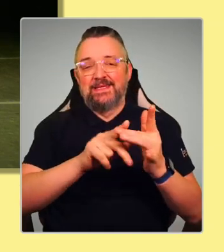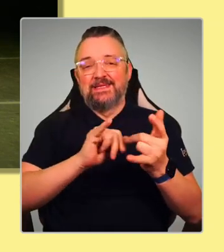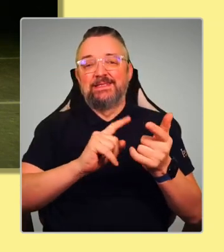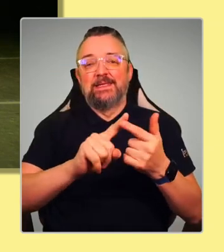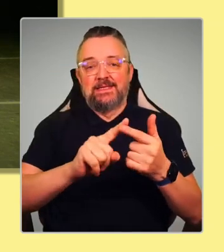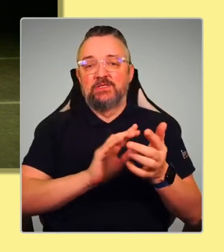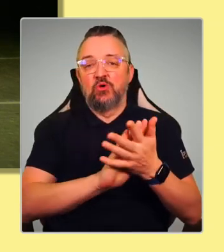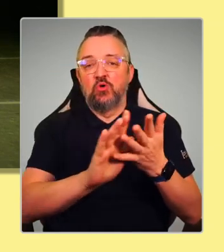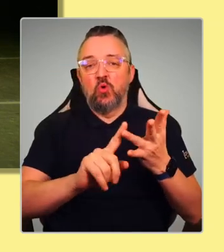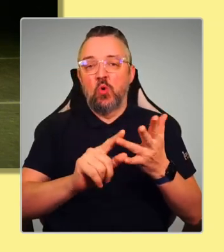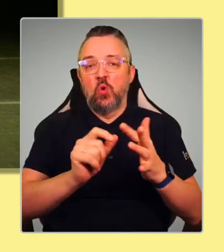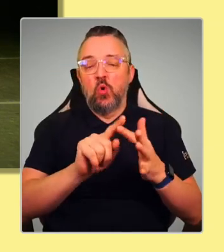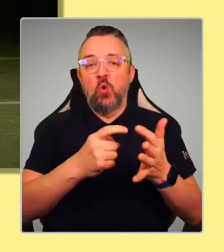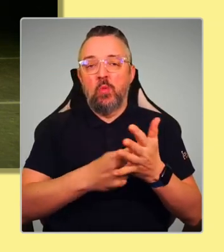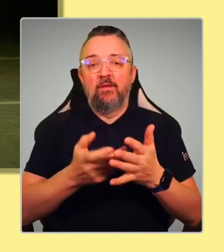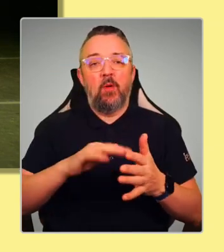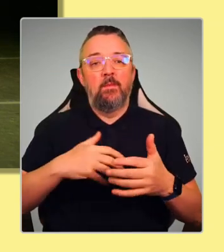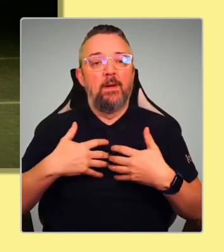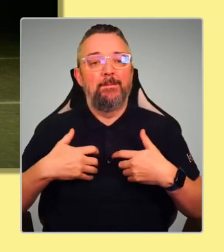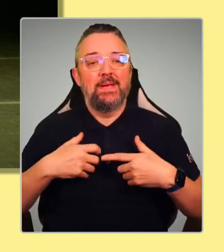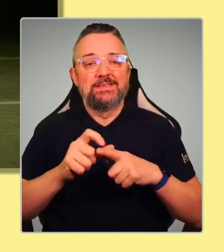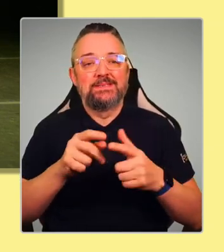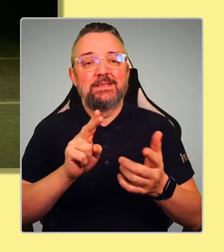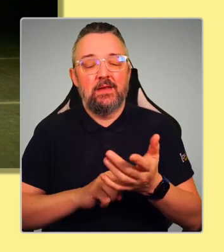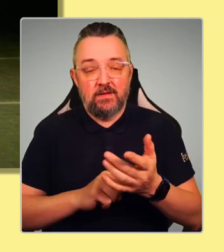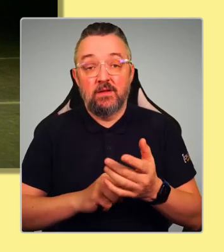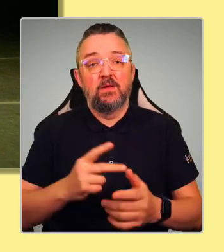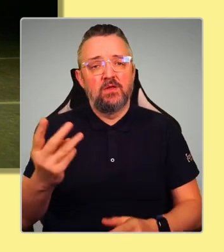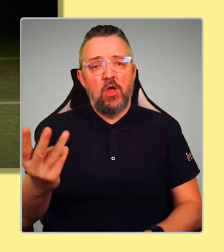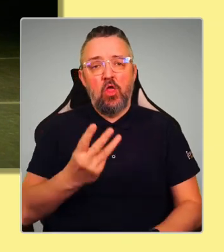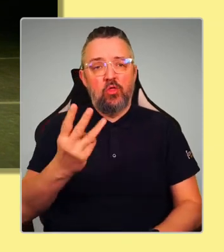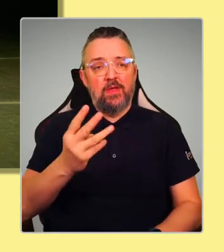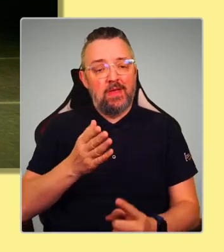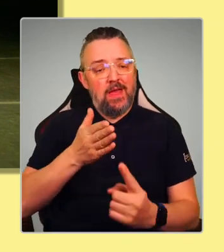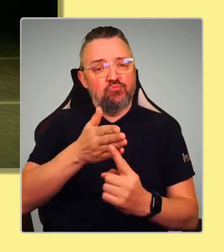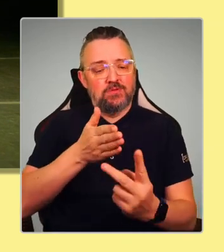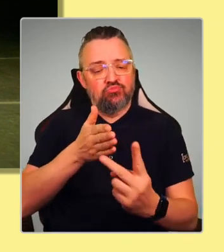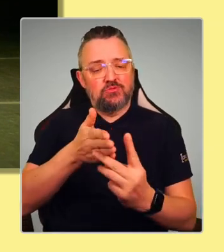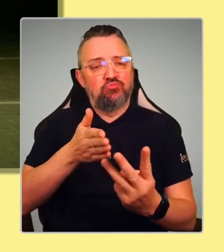All three of you have different approaches to Section 35 and GRE.